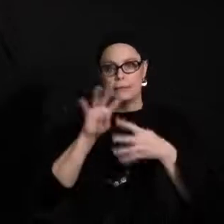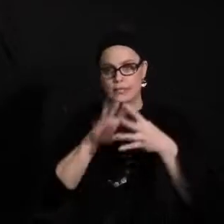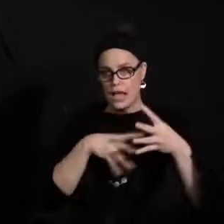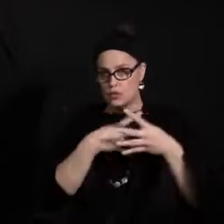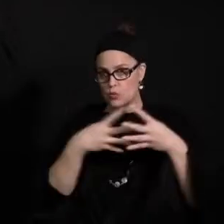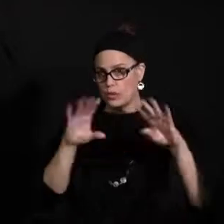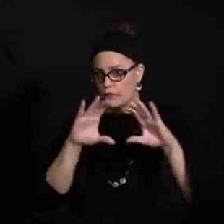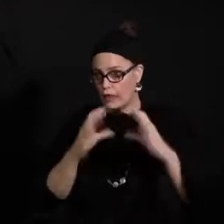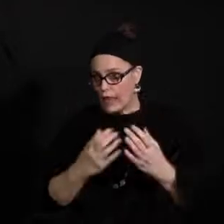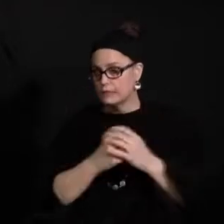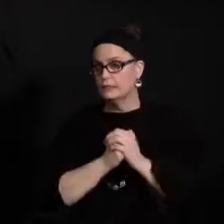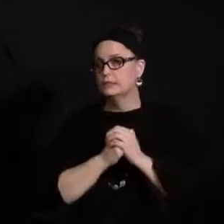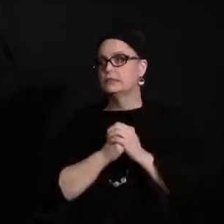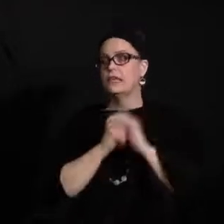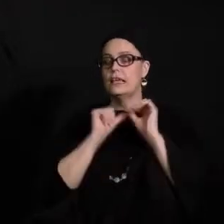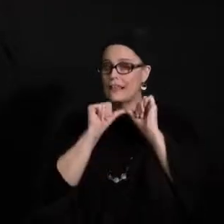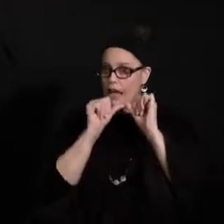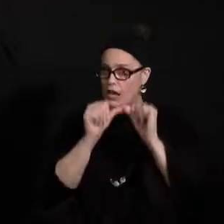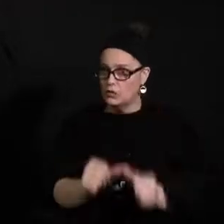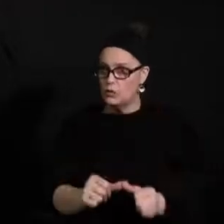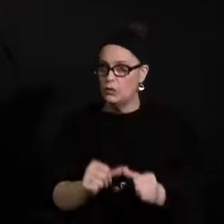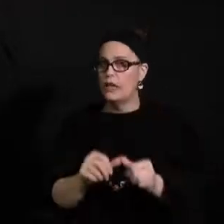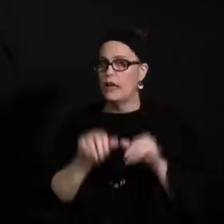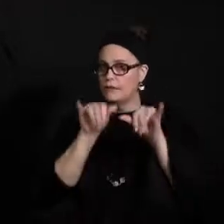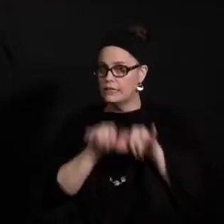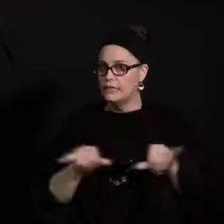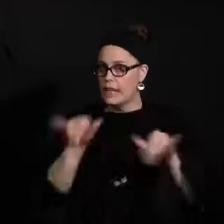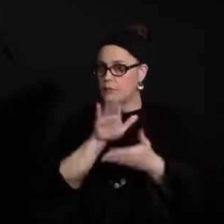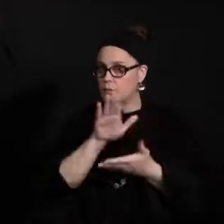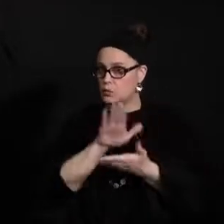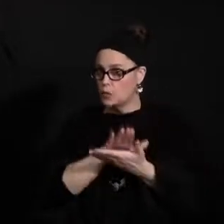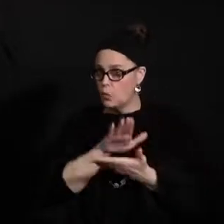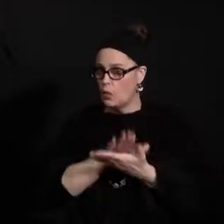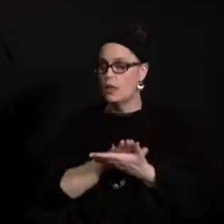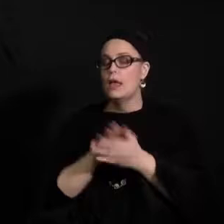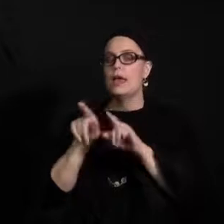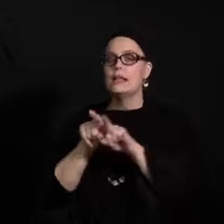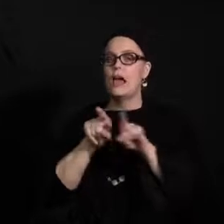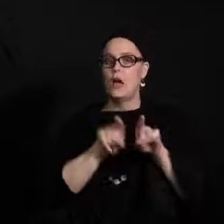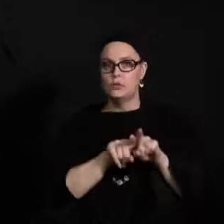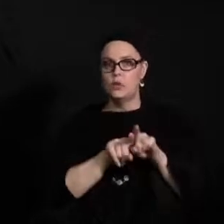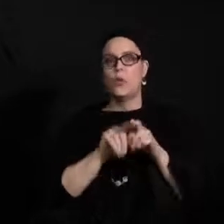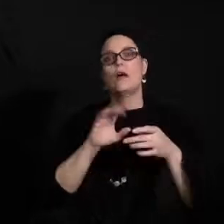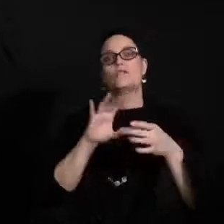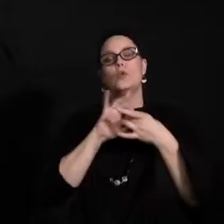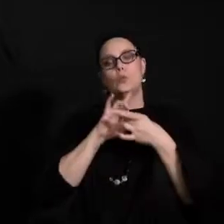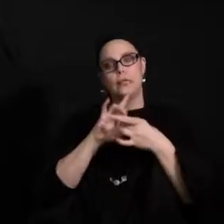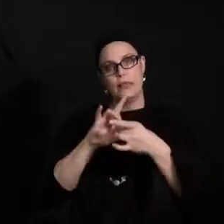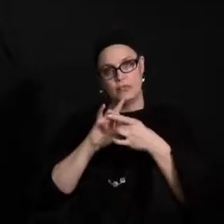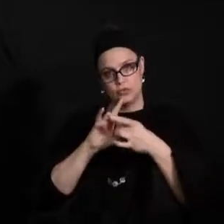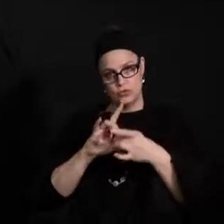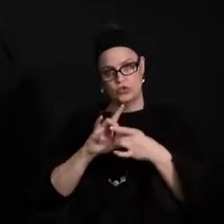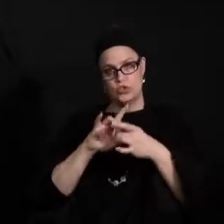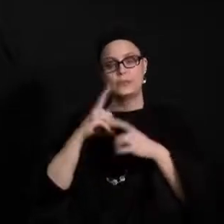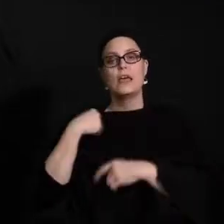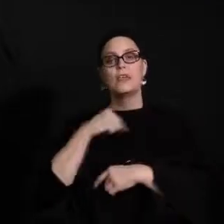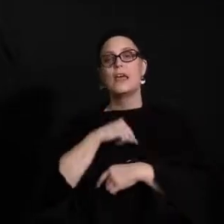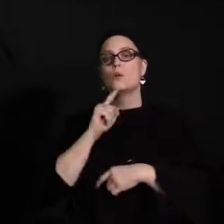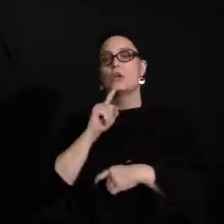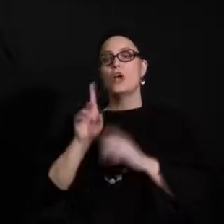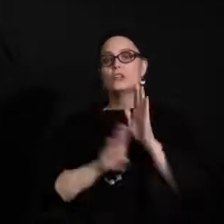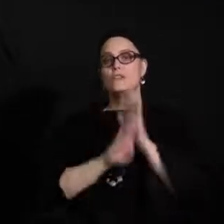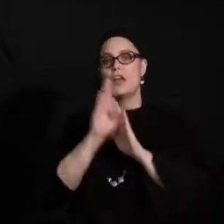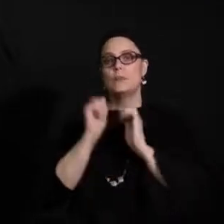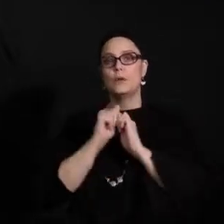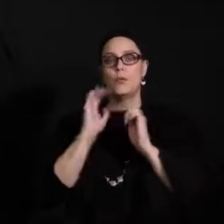the continuity of being with the same school, and the ever so important continuity of those relationships that we've developed with our